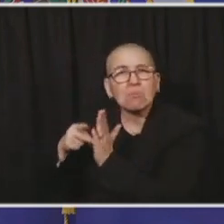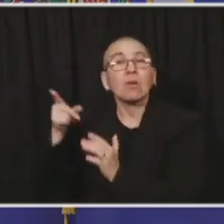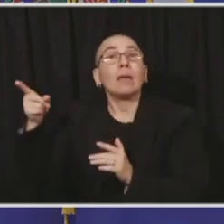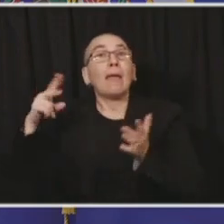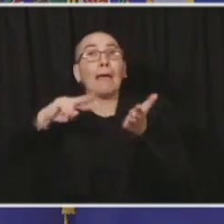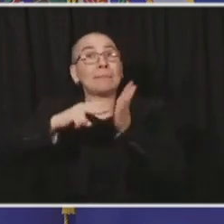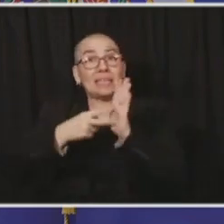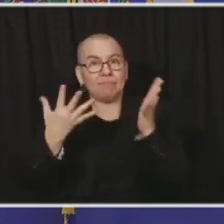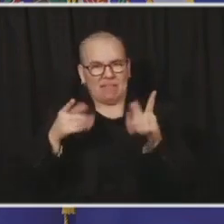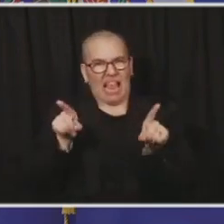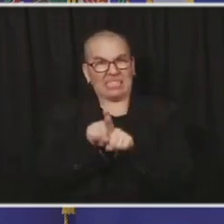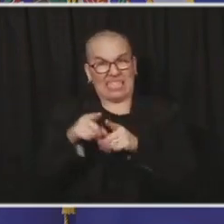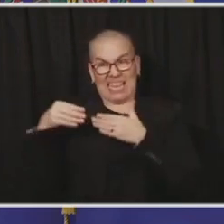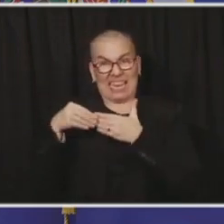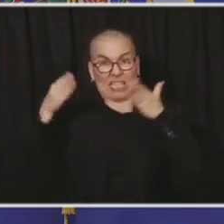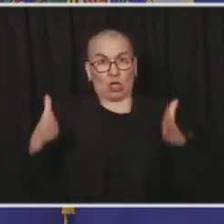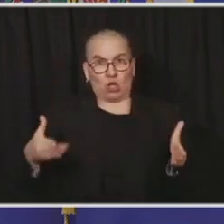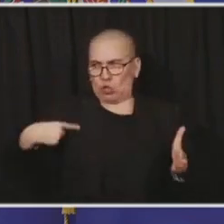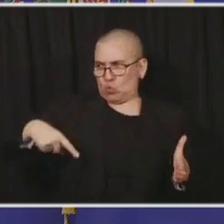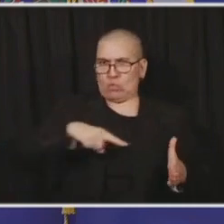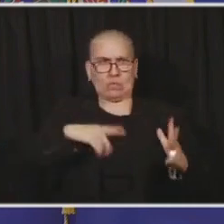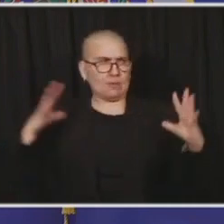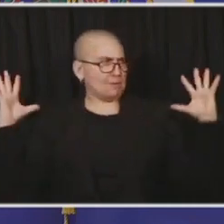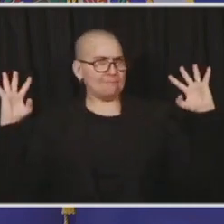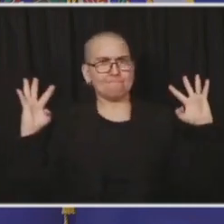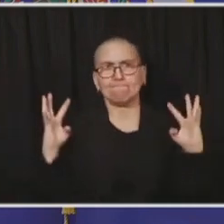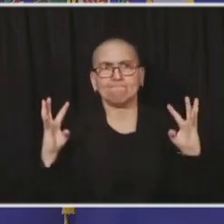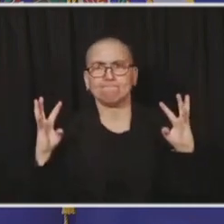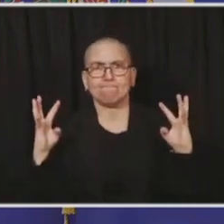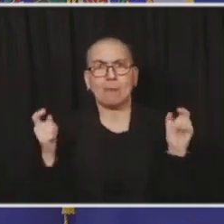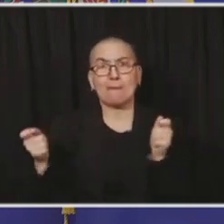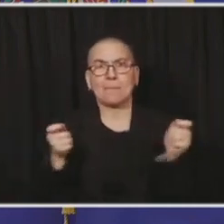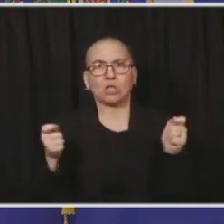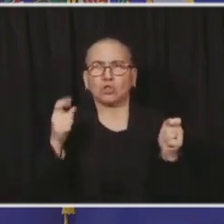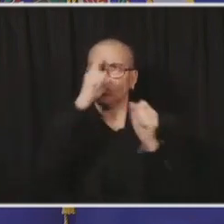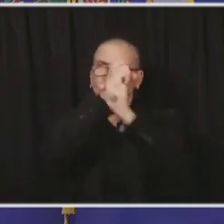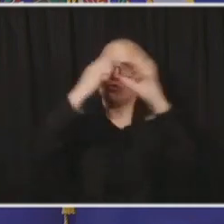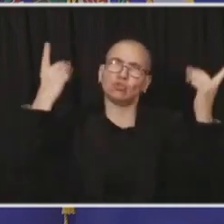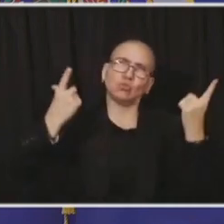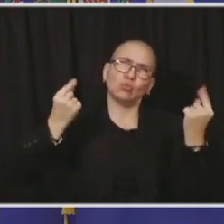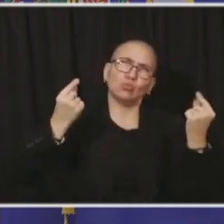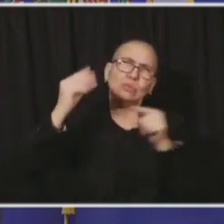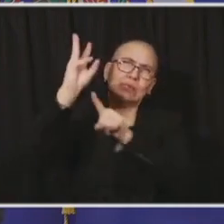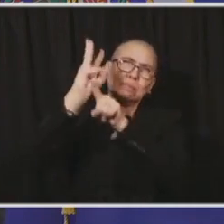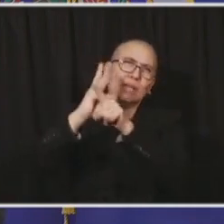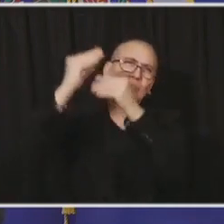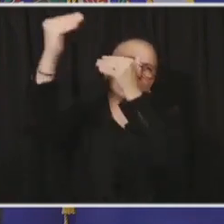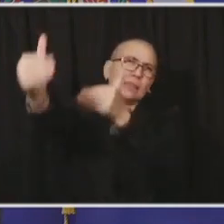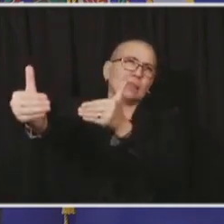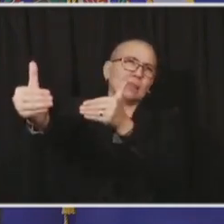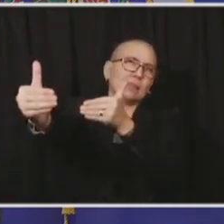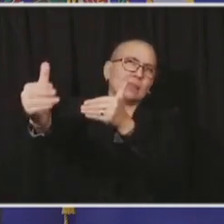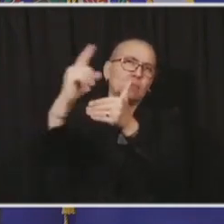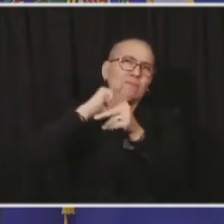manage the next six months? So I would finish with some comments about that word together.